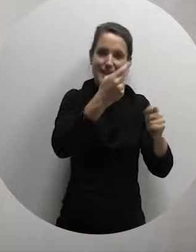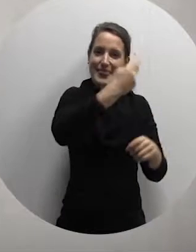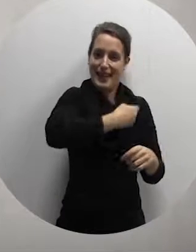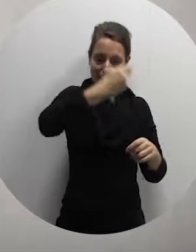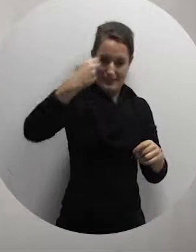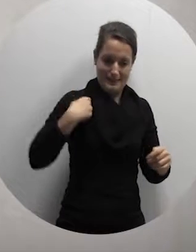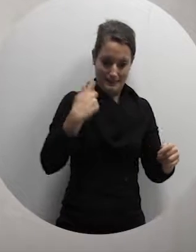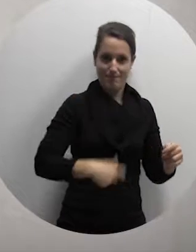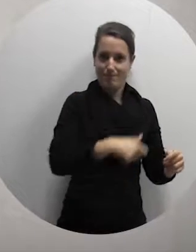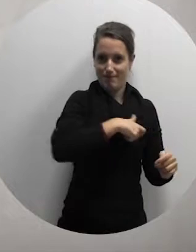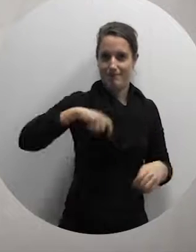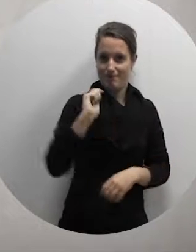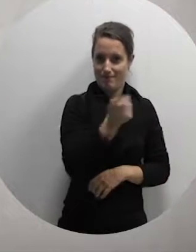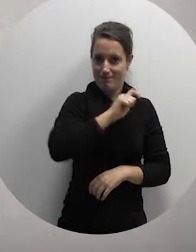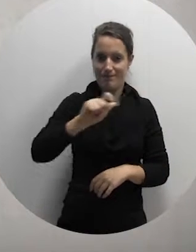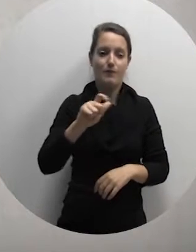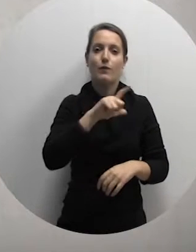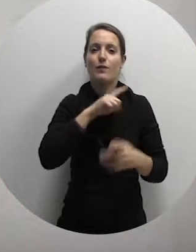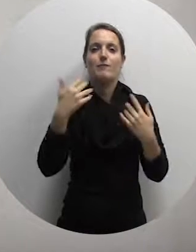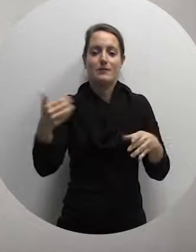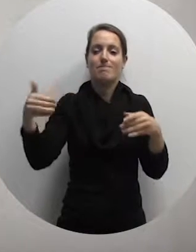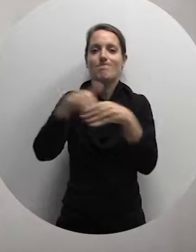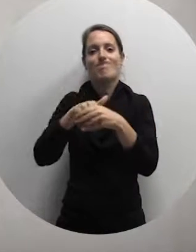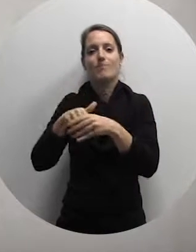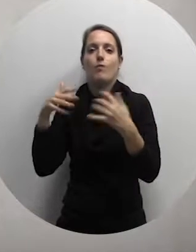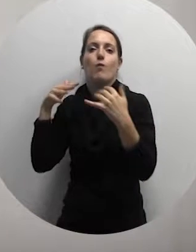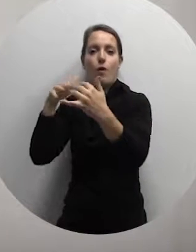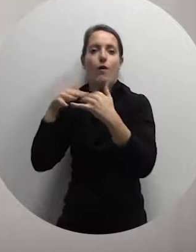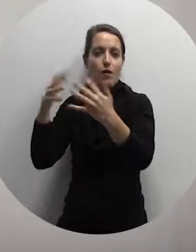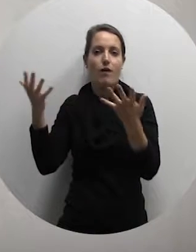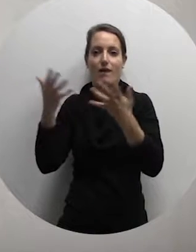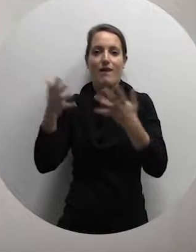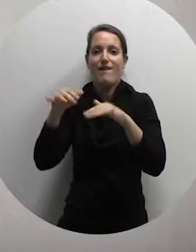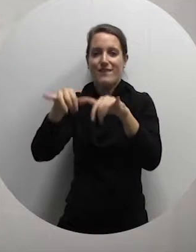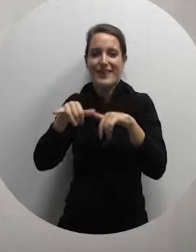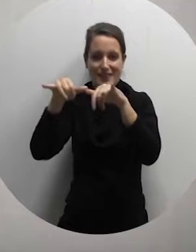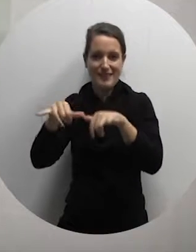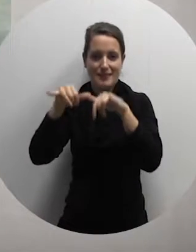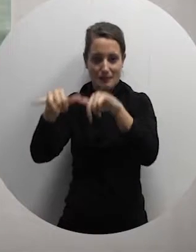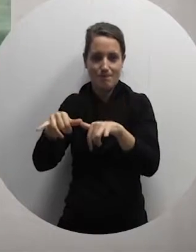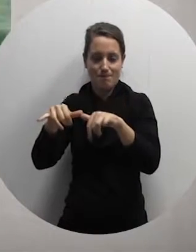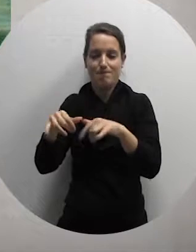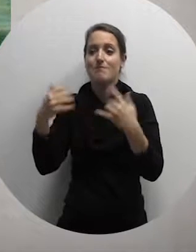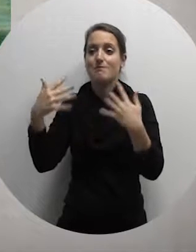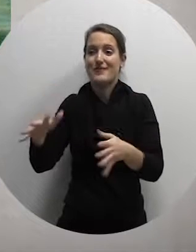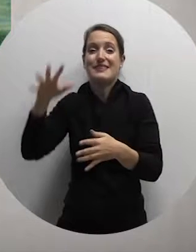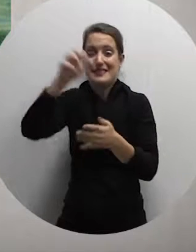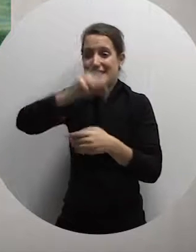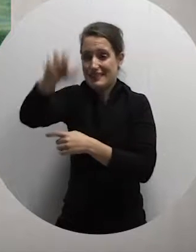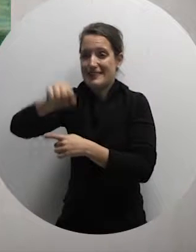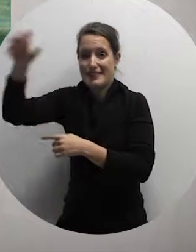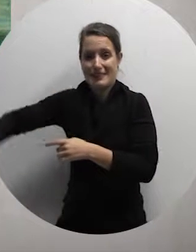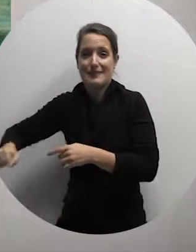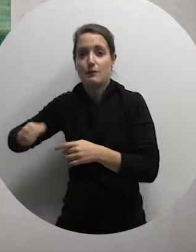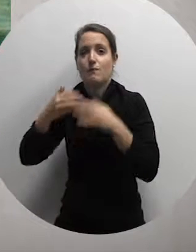1700. In the summer of 1702, Giuseppe entered the Maltese harbor with